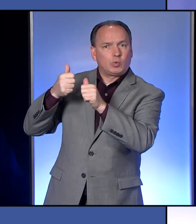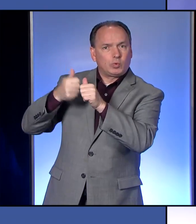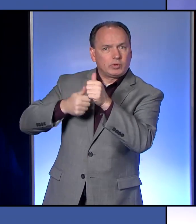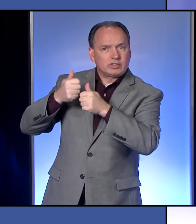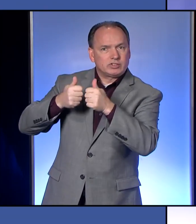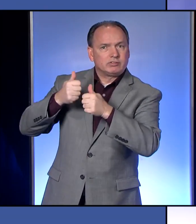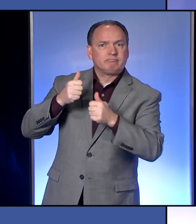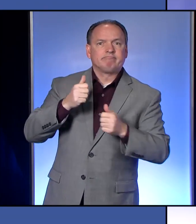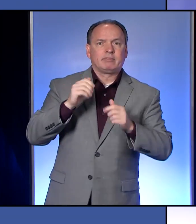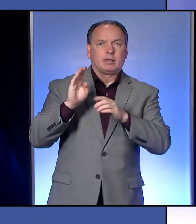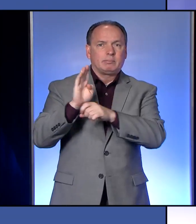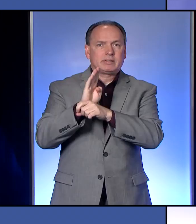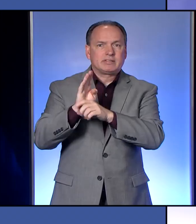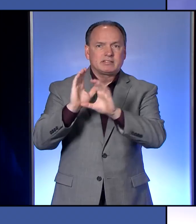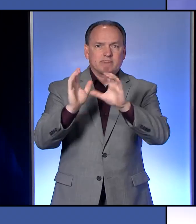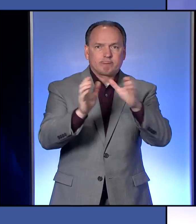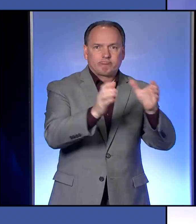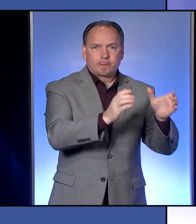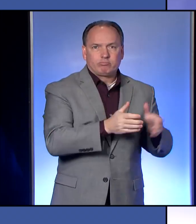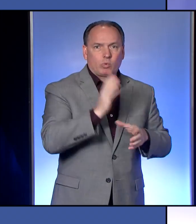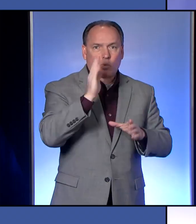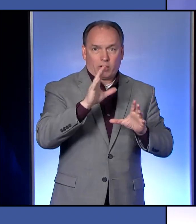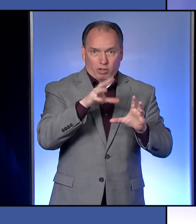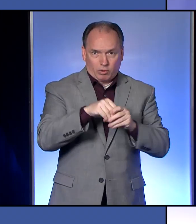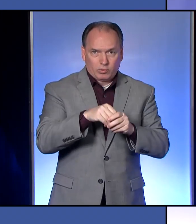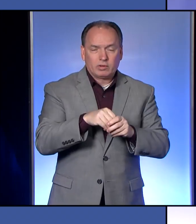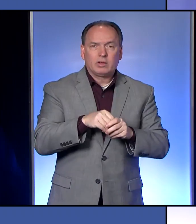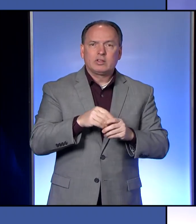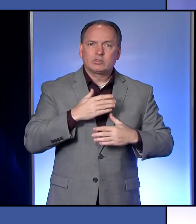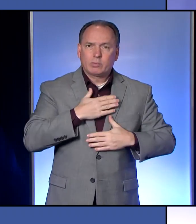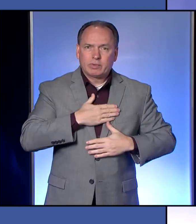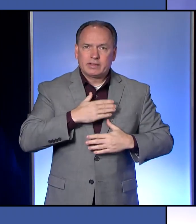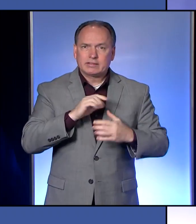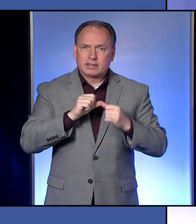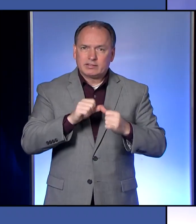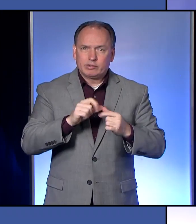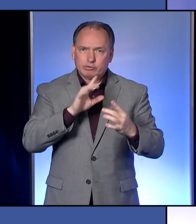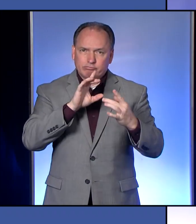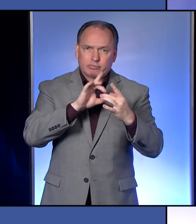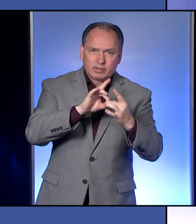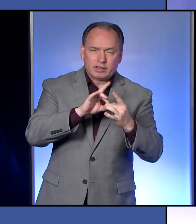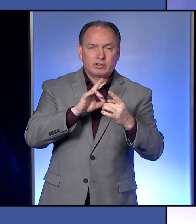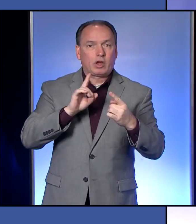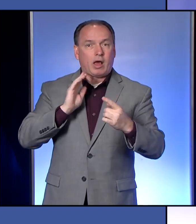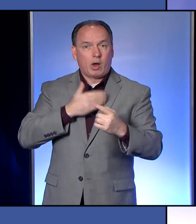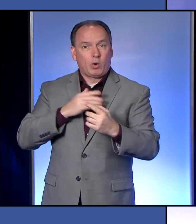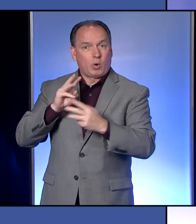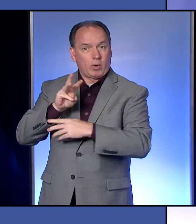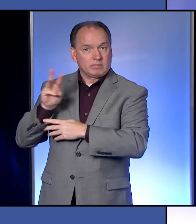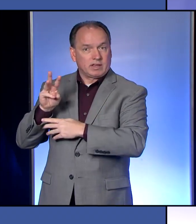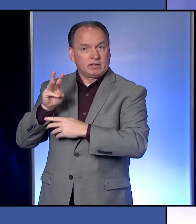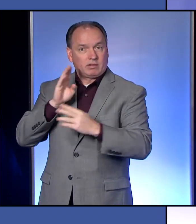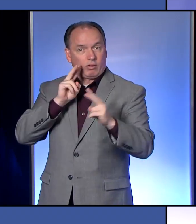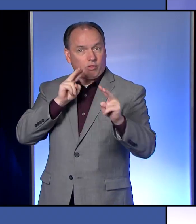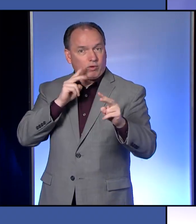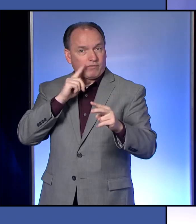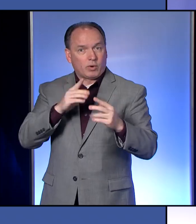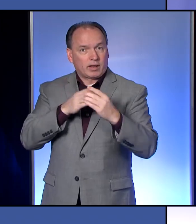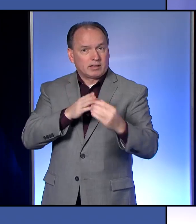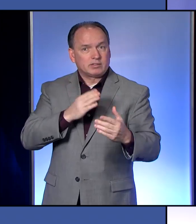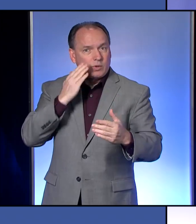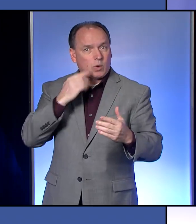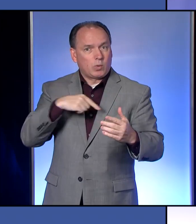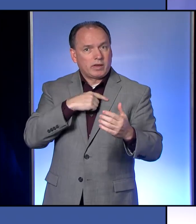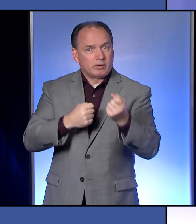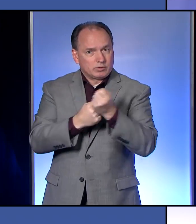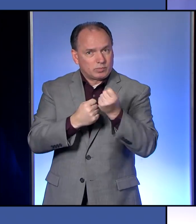included. So please continue to tune in to go to our website to look for guidance and know that we're here for